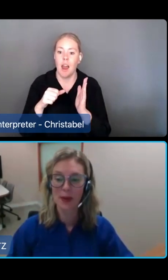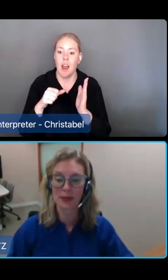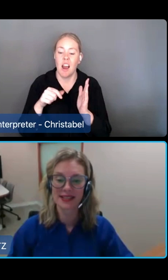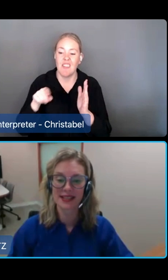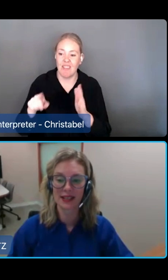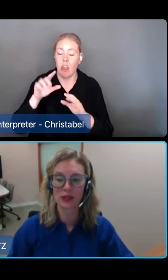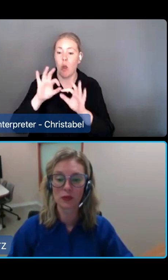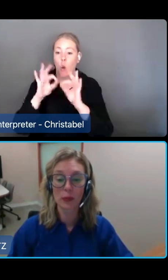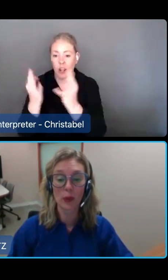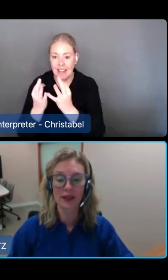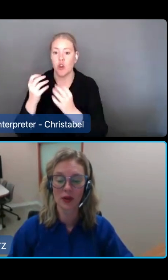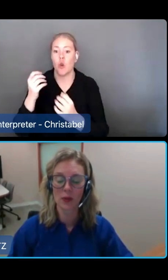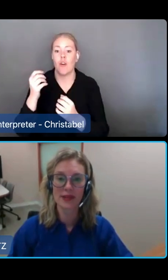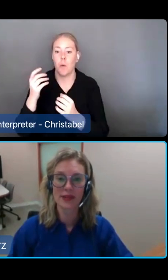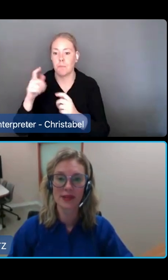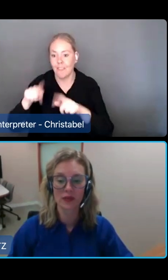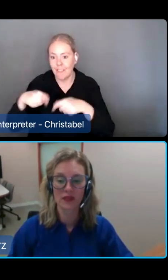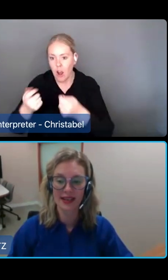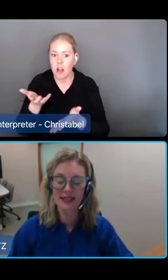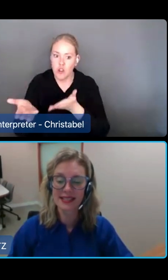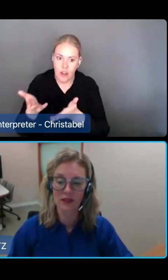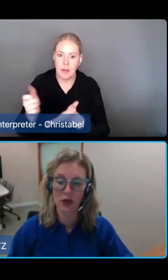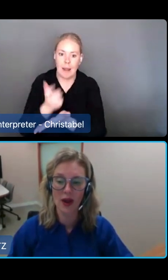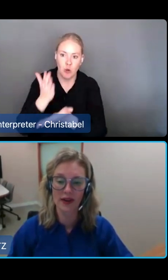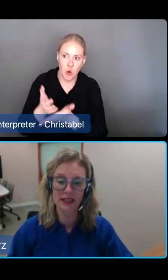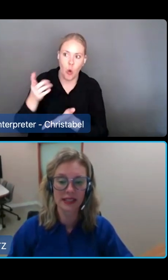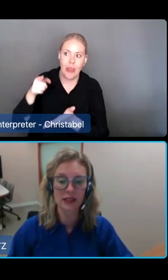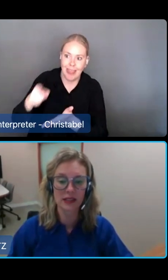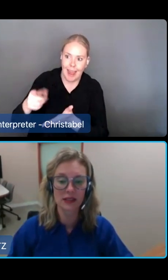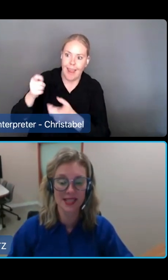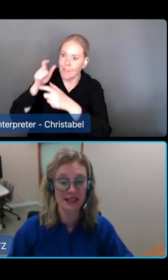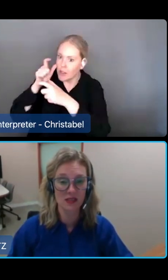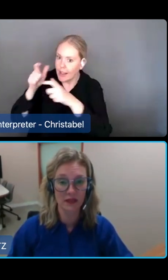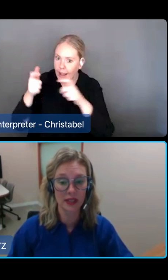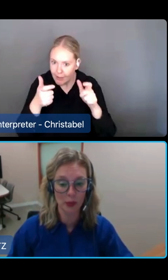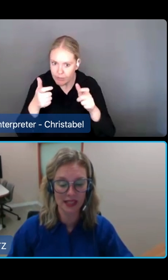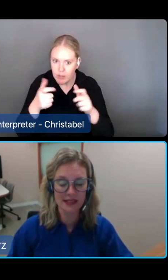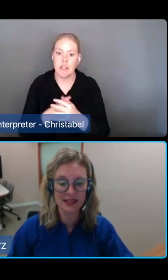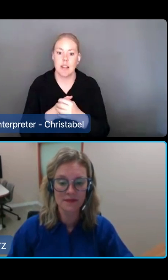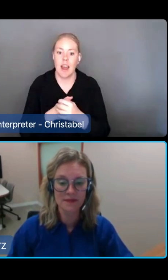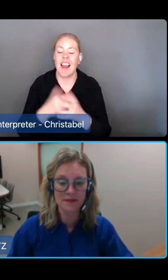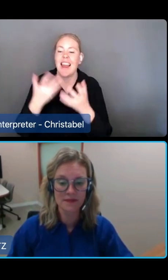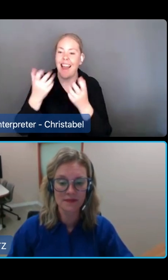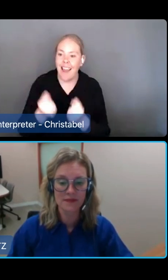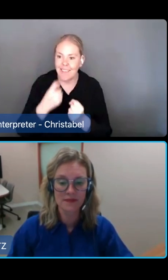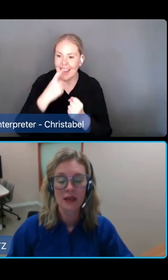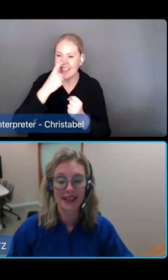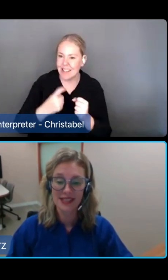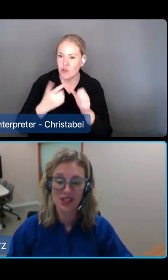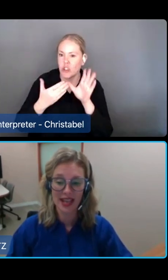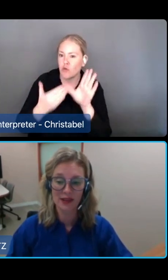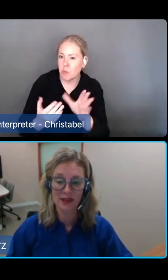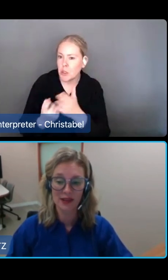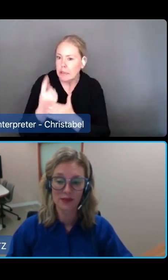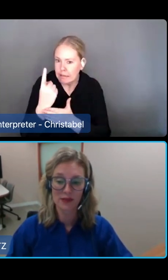governance by placing new reporting requirements on providers and requiring clinical expertise on governing bodies. It made it